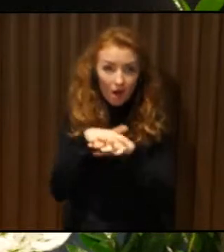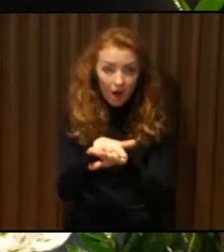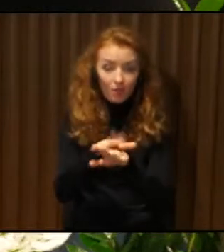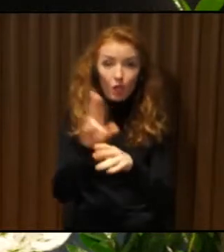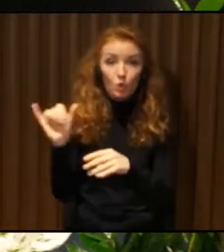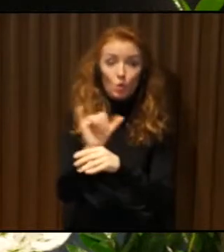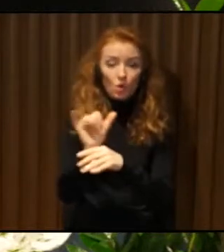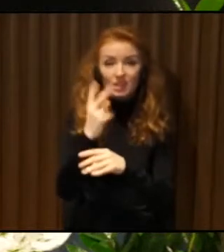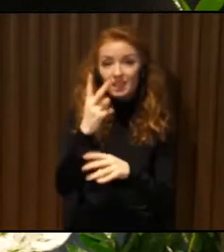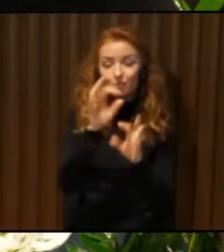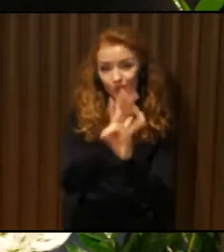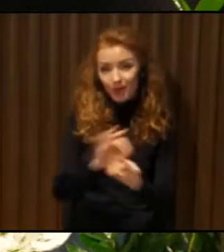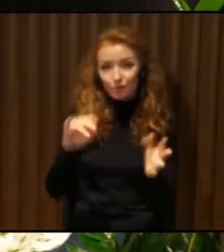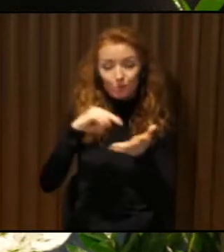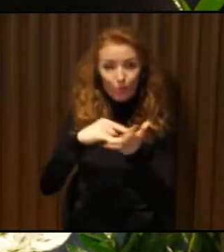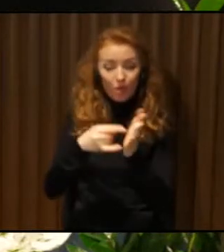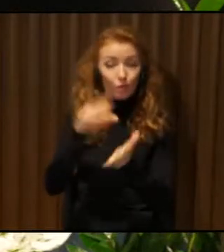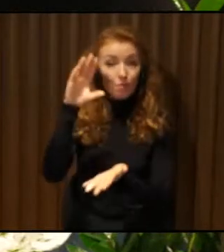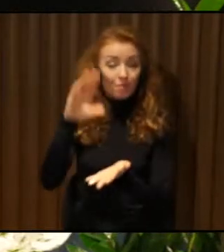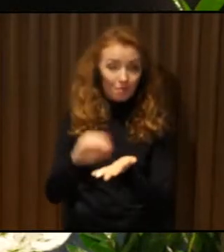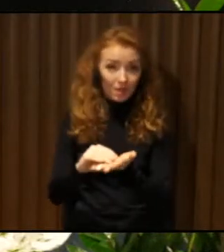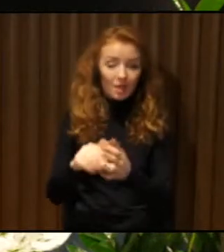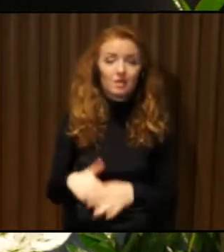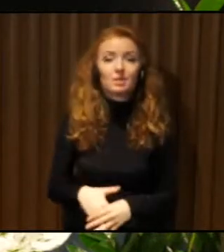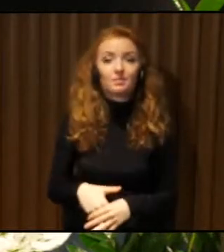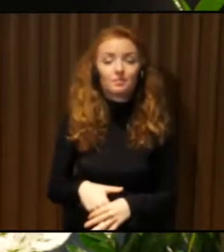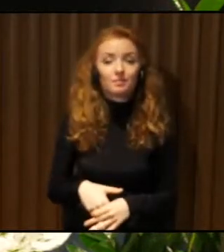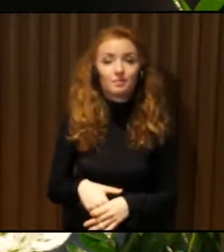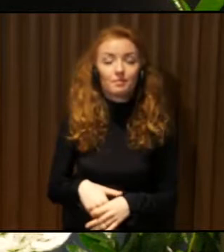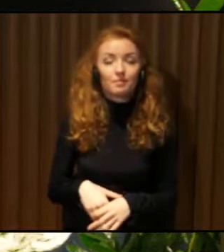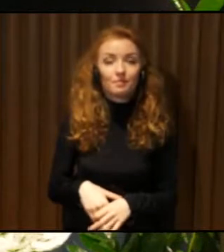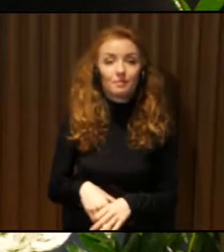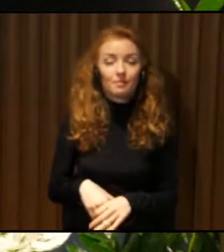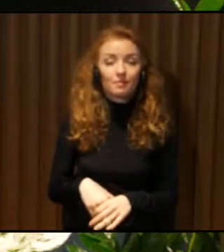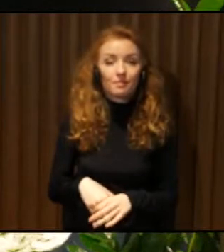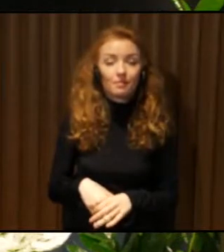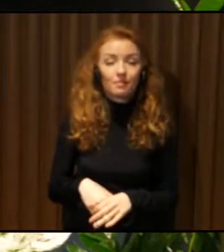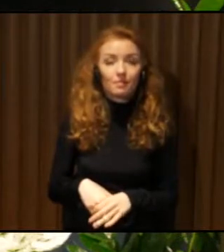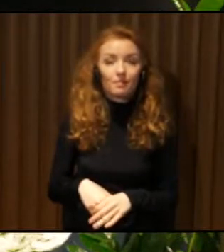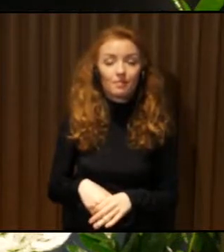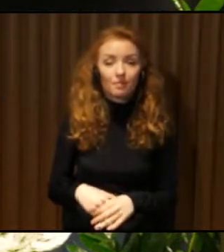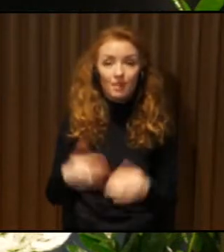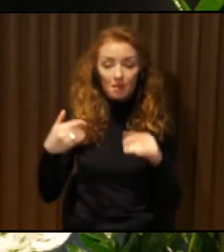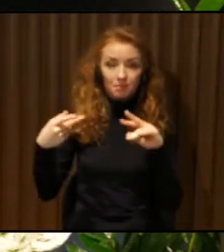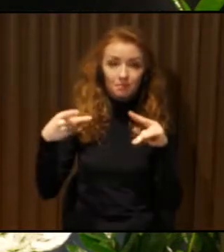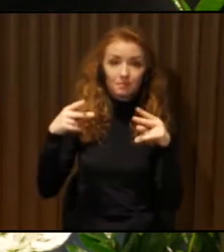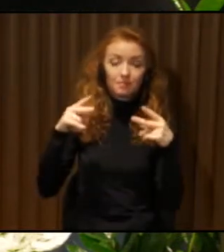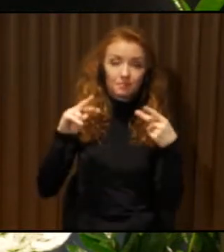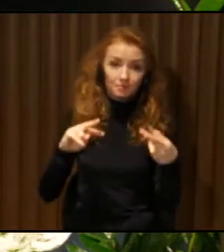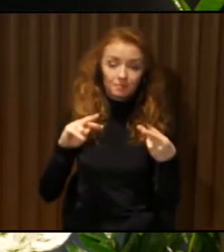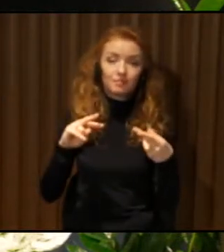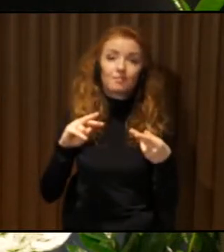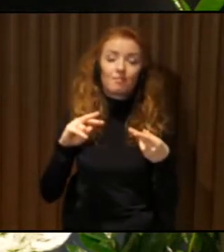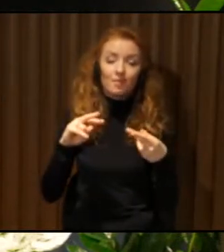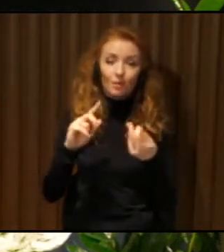mobility. We are going to look at two projects from New York. To report. Nevertheless, you are